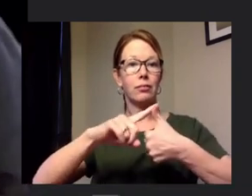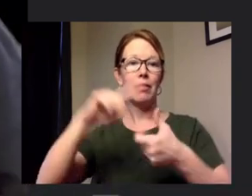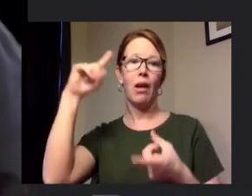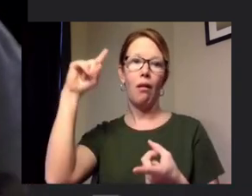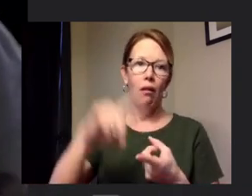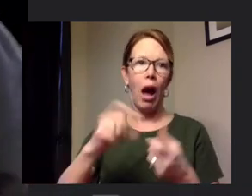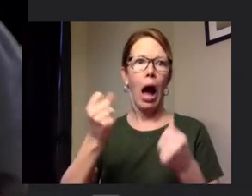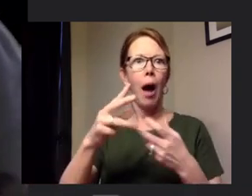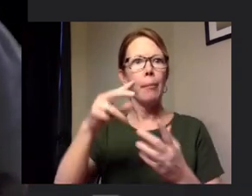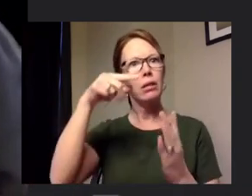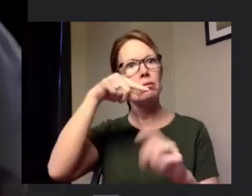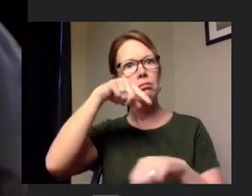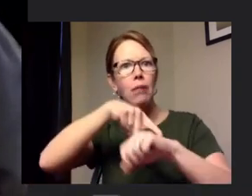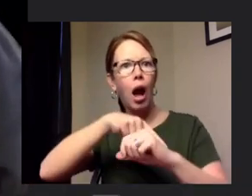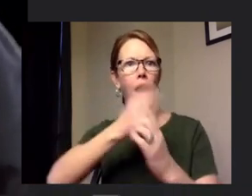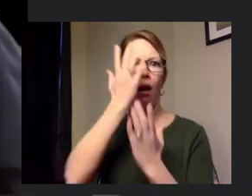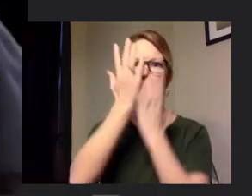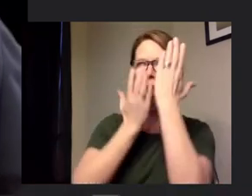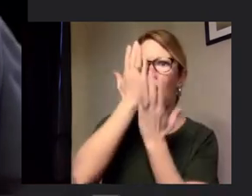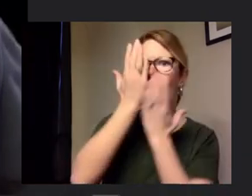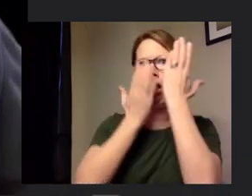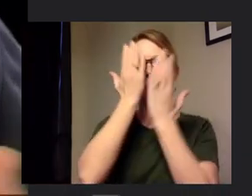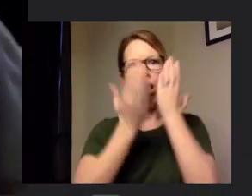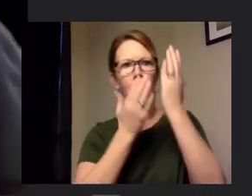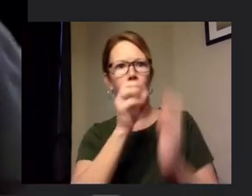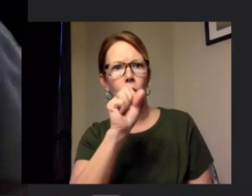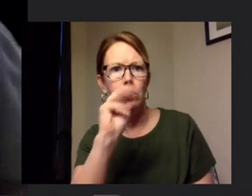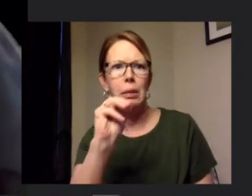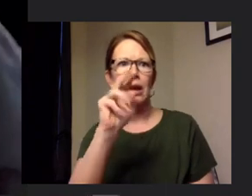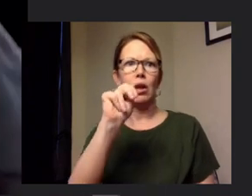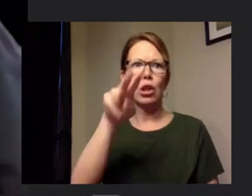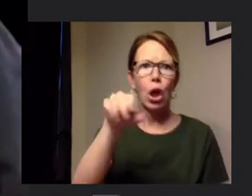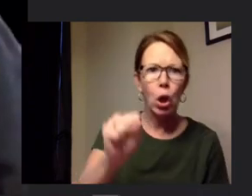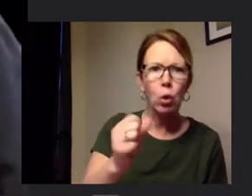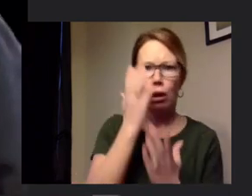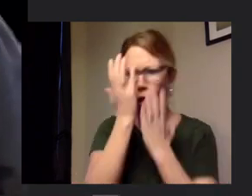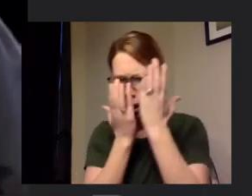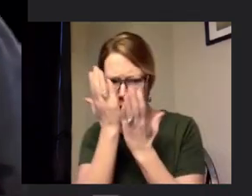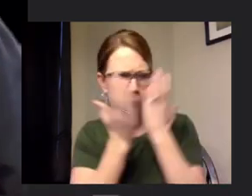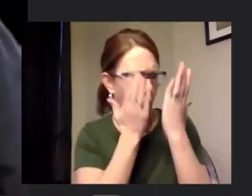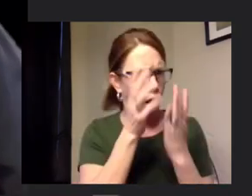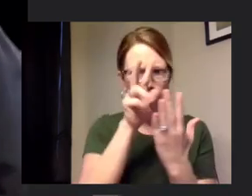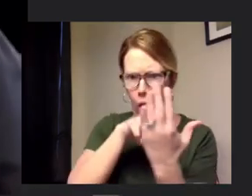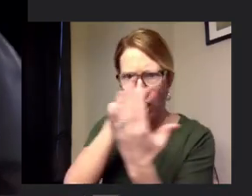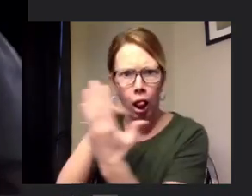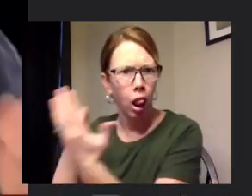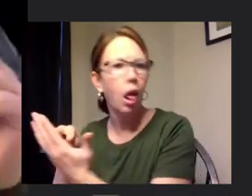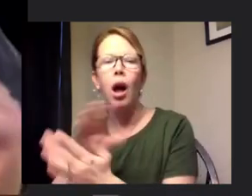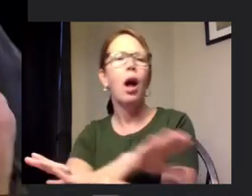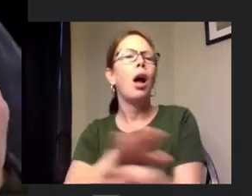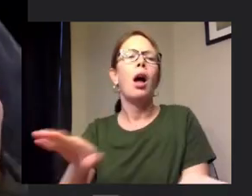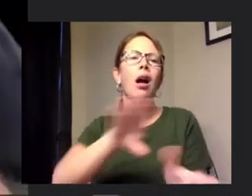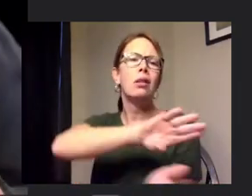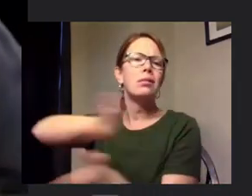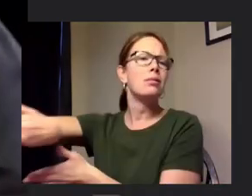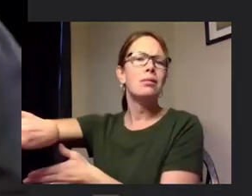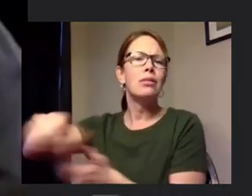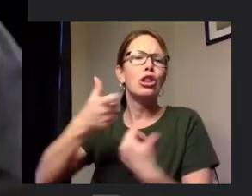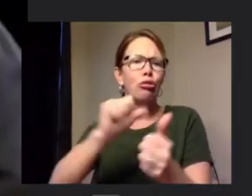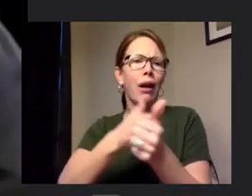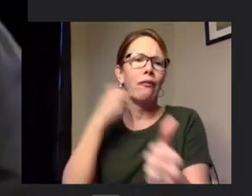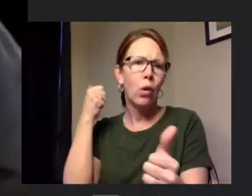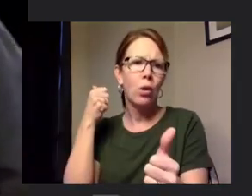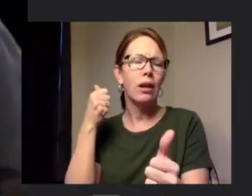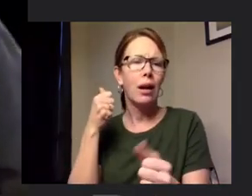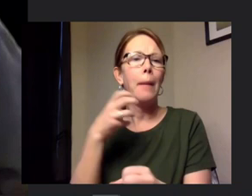and social media sites they're just gonna freak you out trust me i spend too much time as it is um get your info